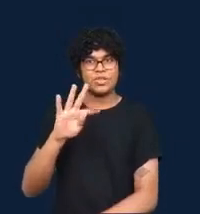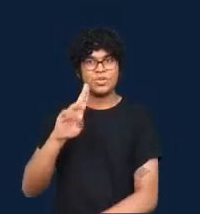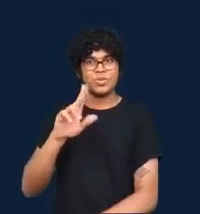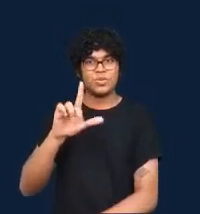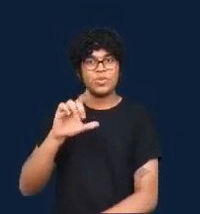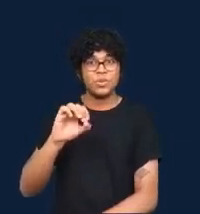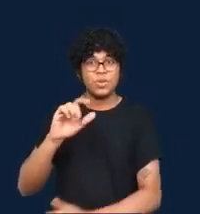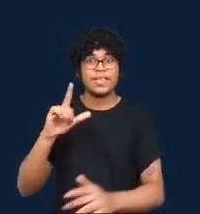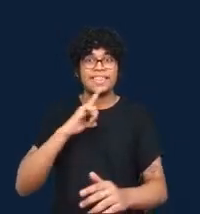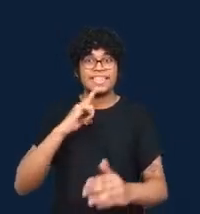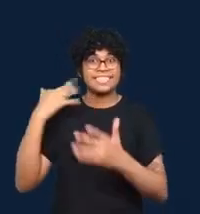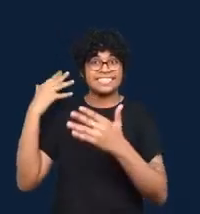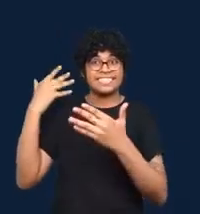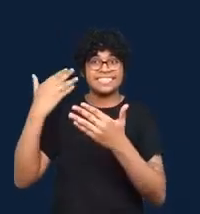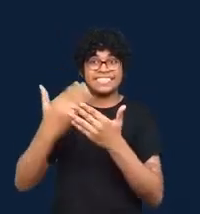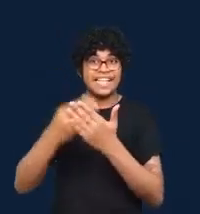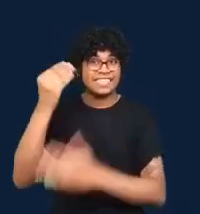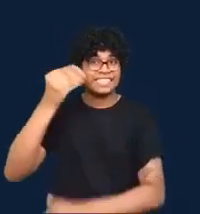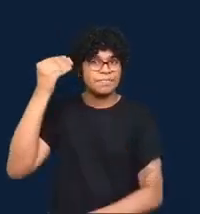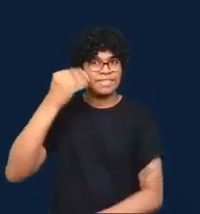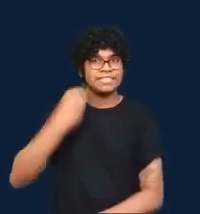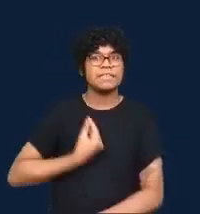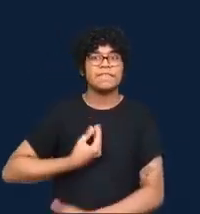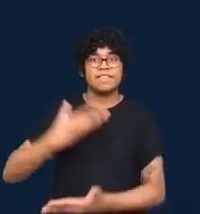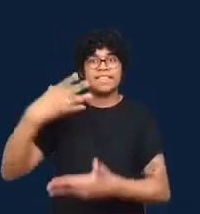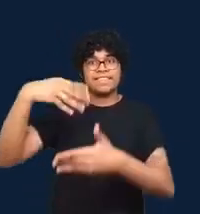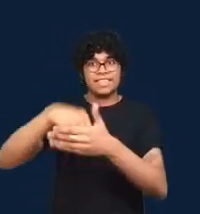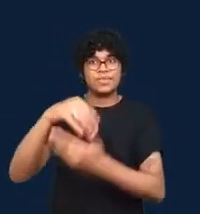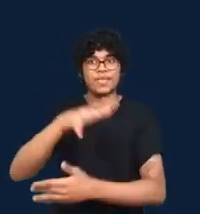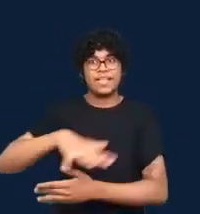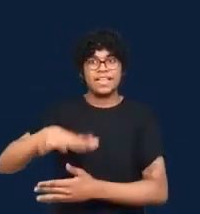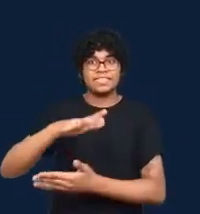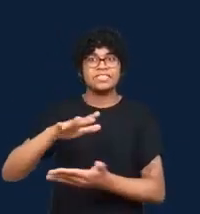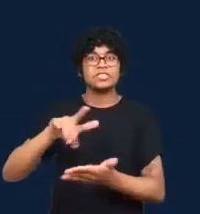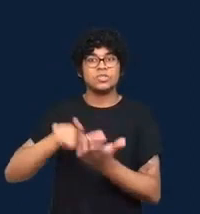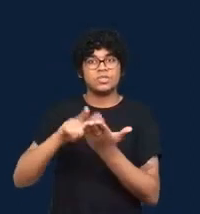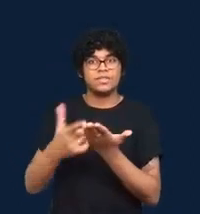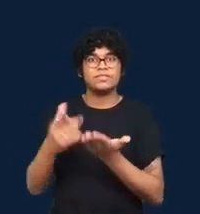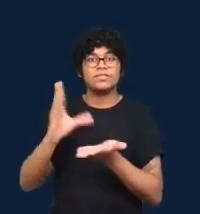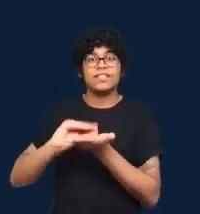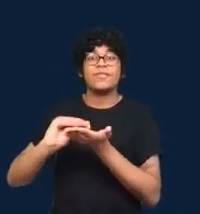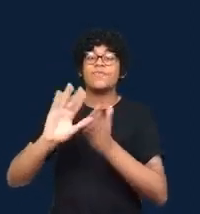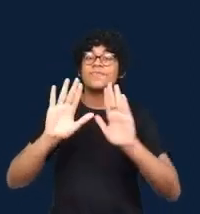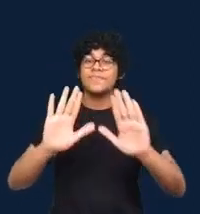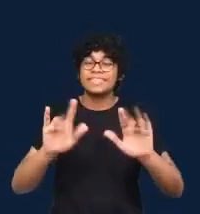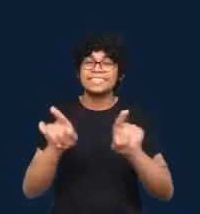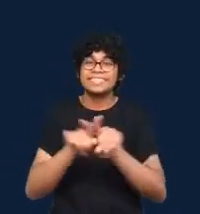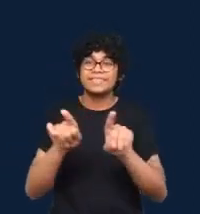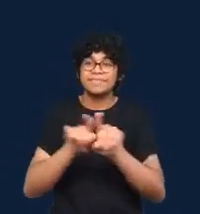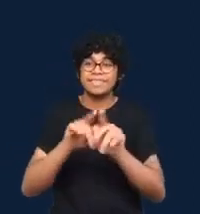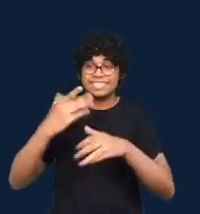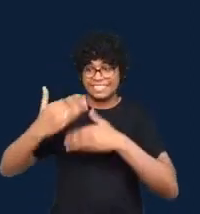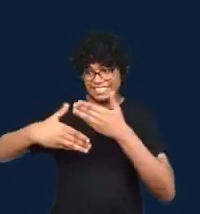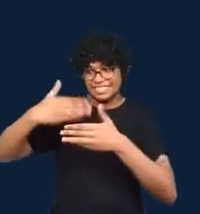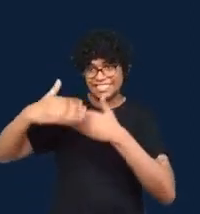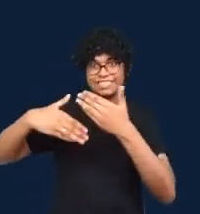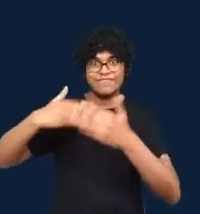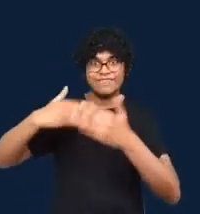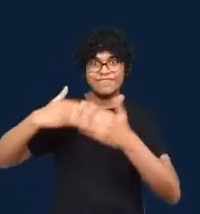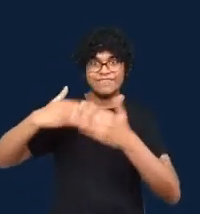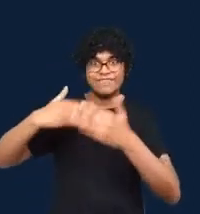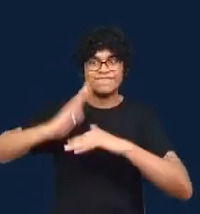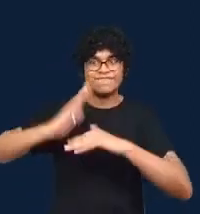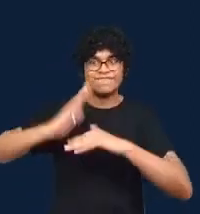but also a very good picture of the development of data journalism in mostly Western